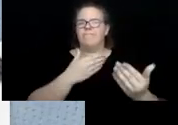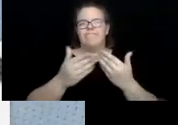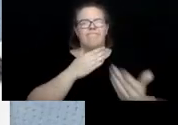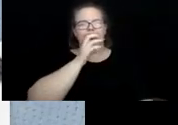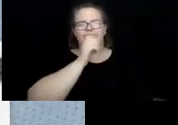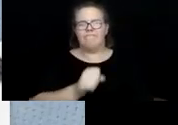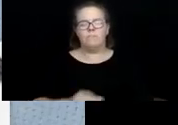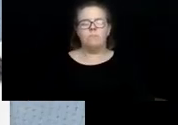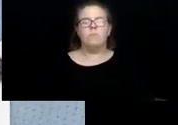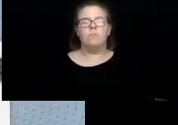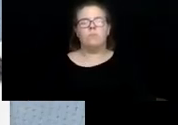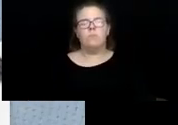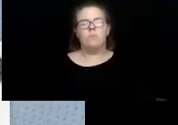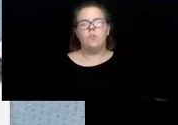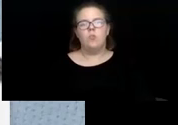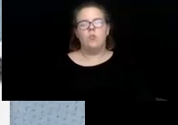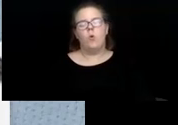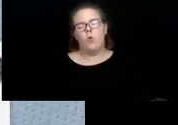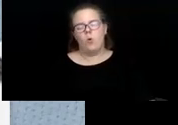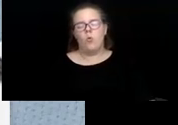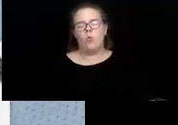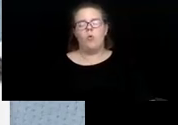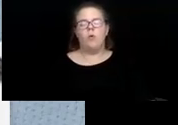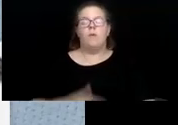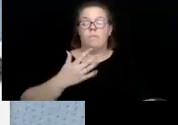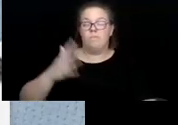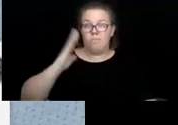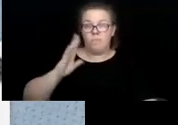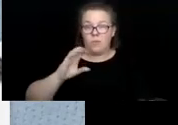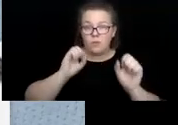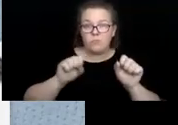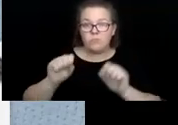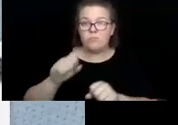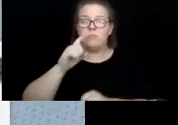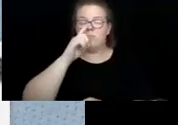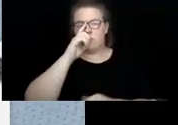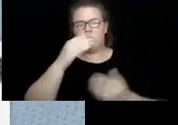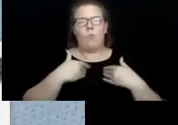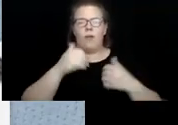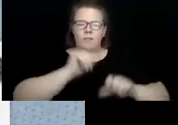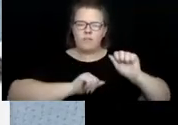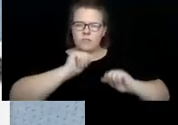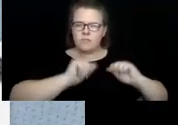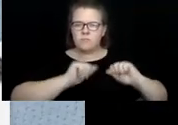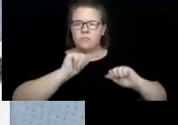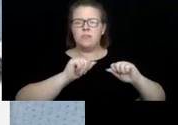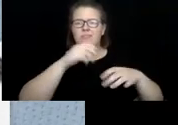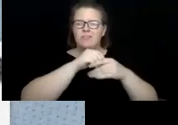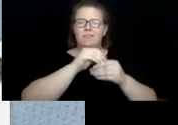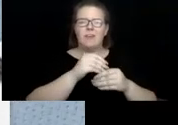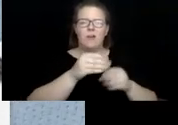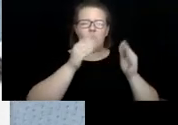we do, um, when we can't, when we could, we would do assessments in a person's home.